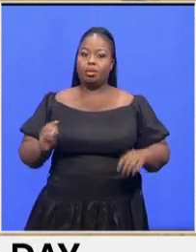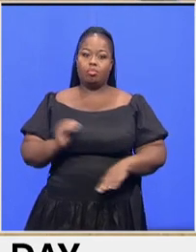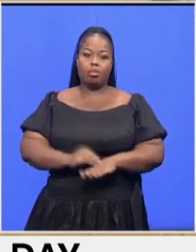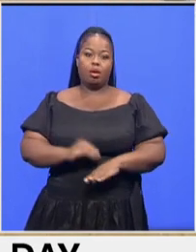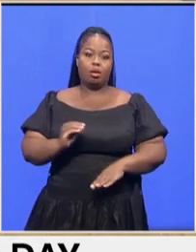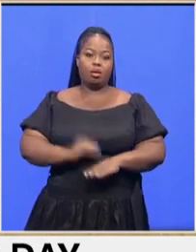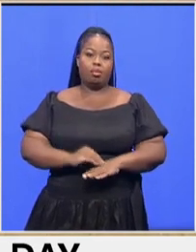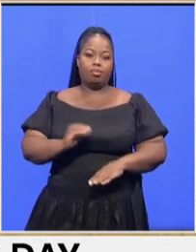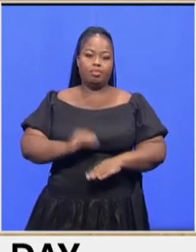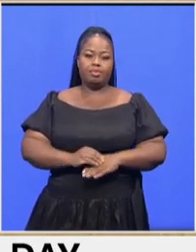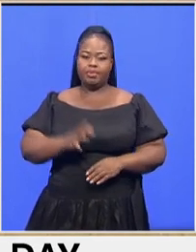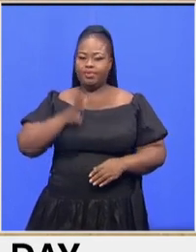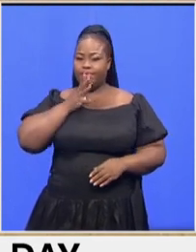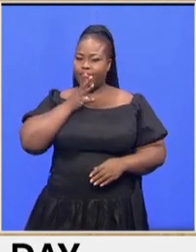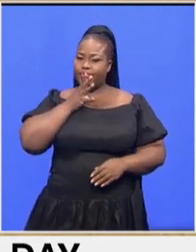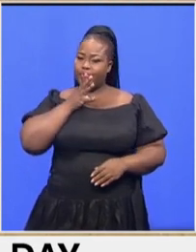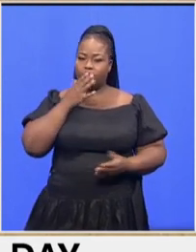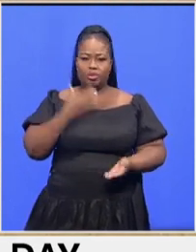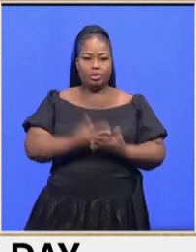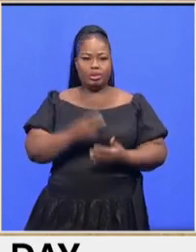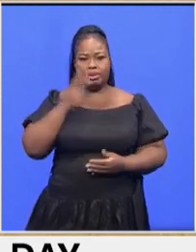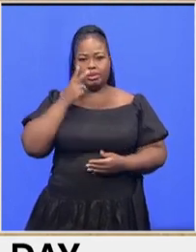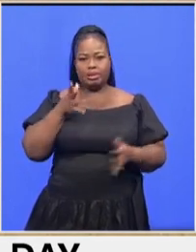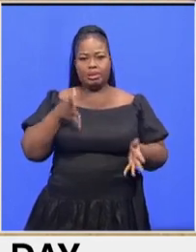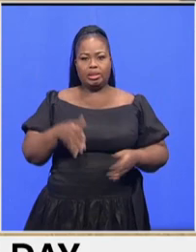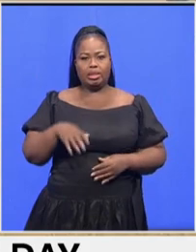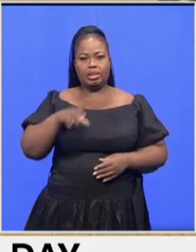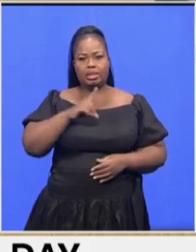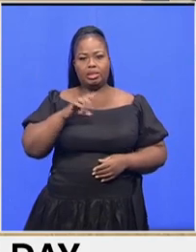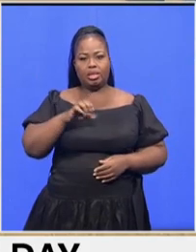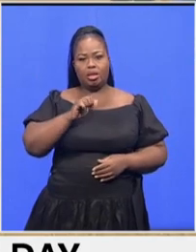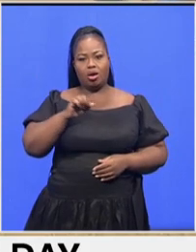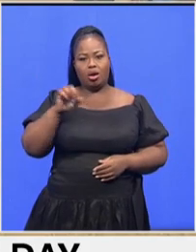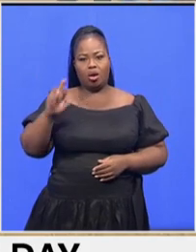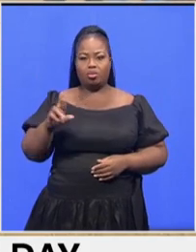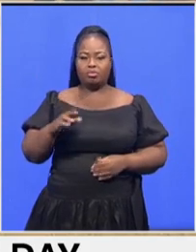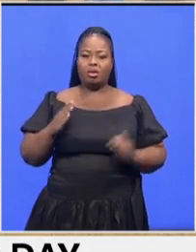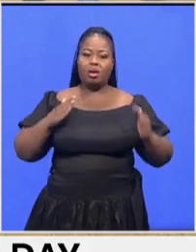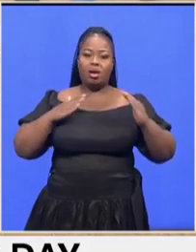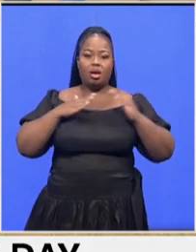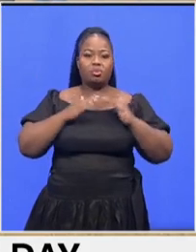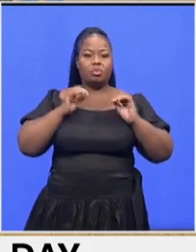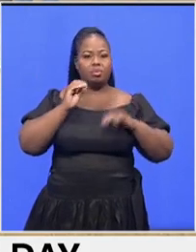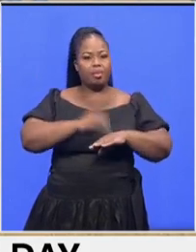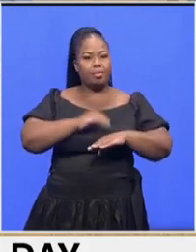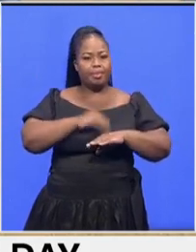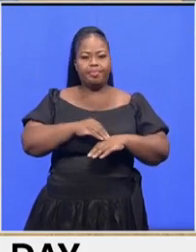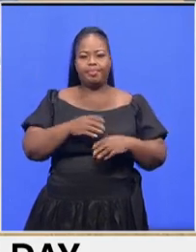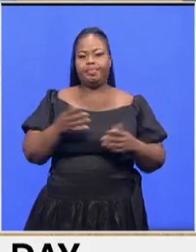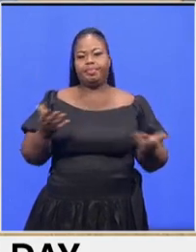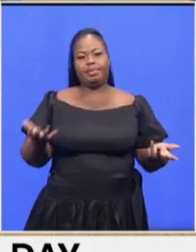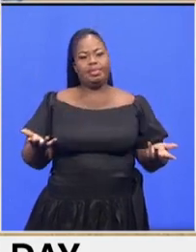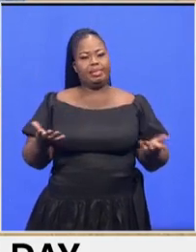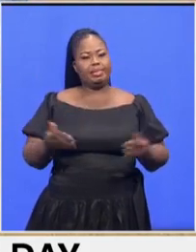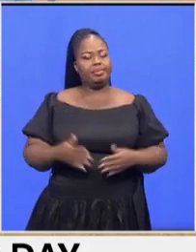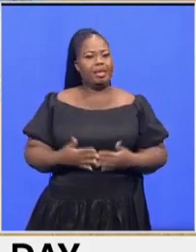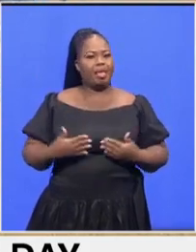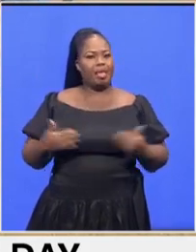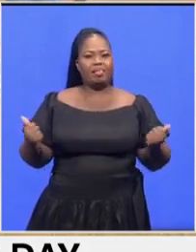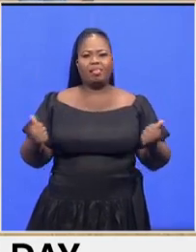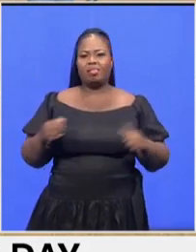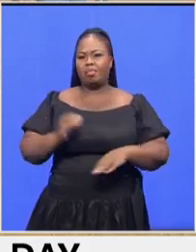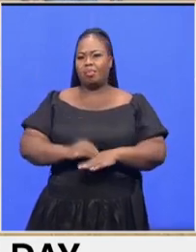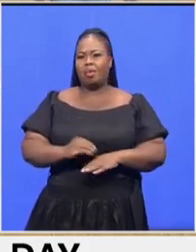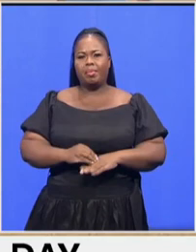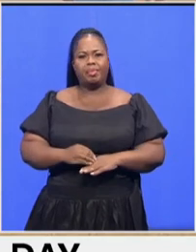are very evident here in the art we've got housing problem we've got access to um uh health problem they're